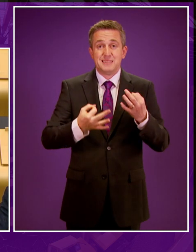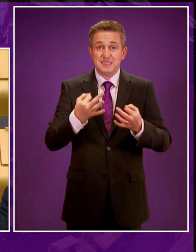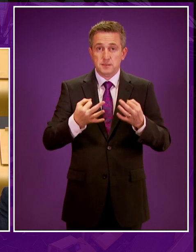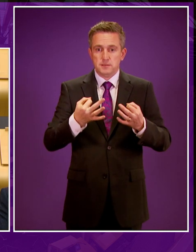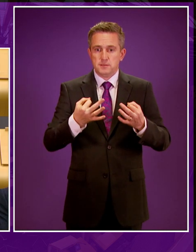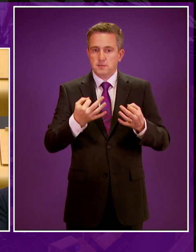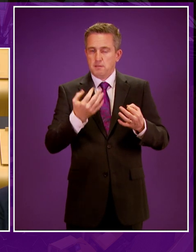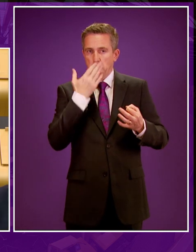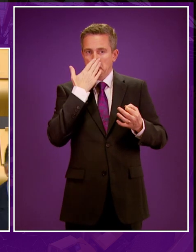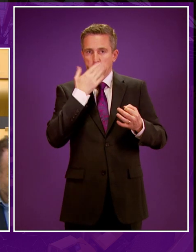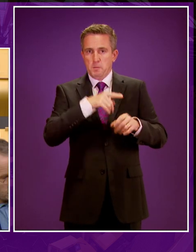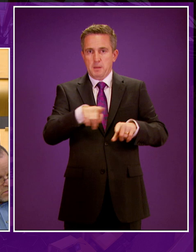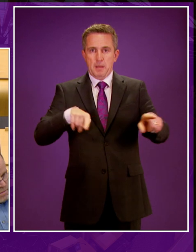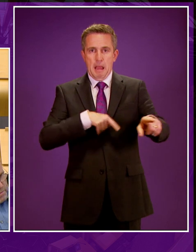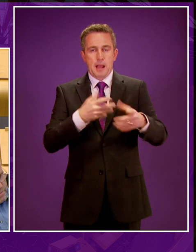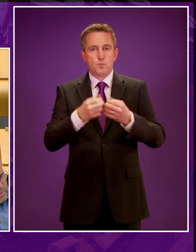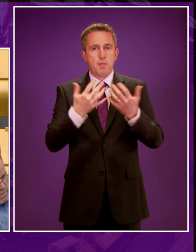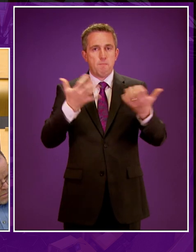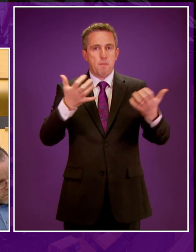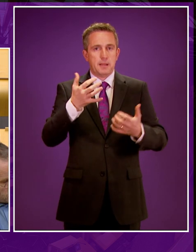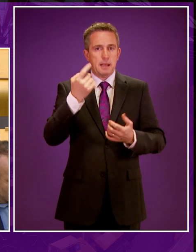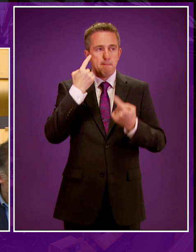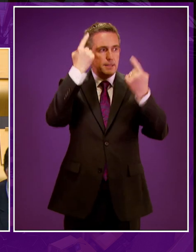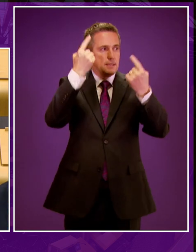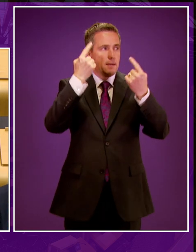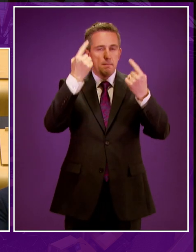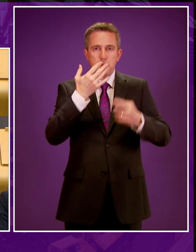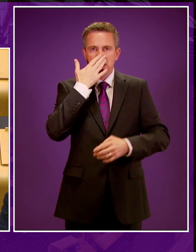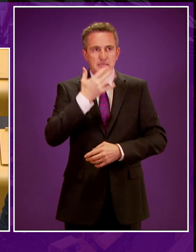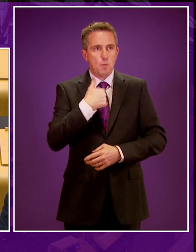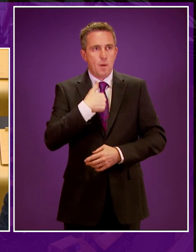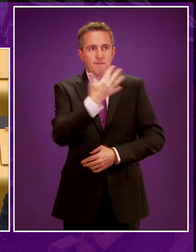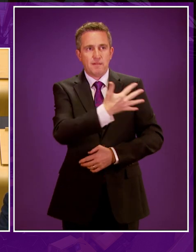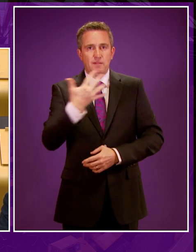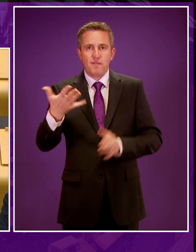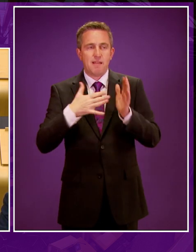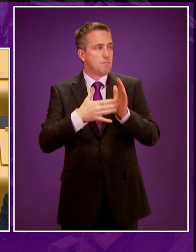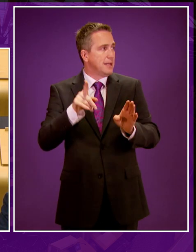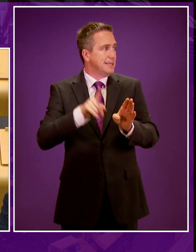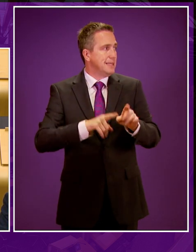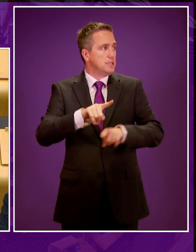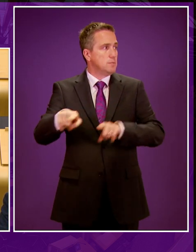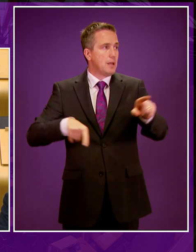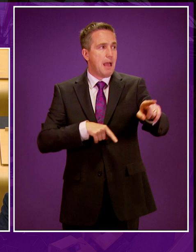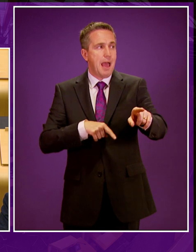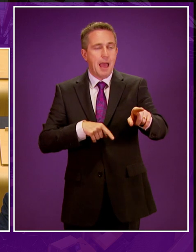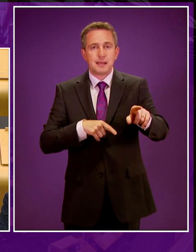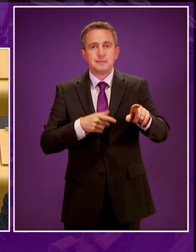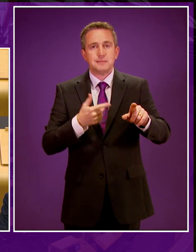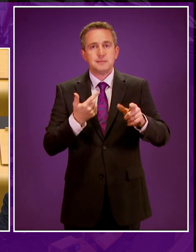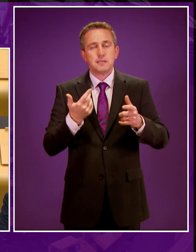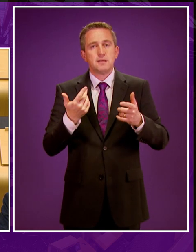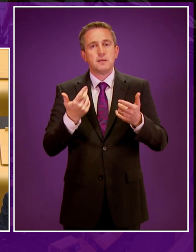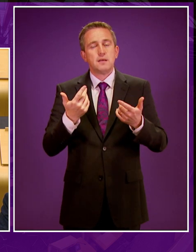curve when it comes to public opinion, but it seems that we're 55 million years behind the geological reality, according to Harriet